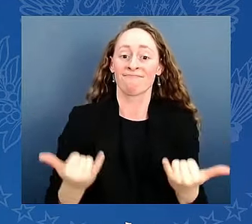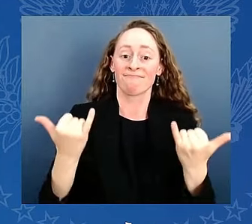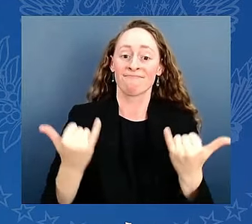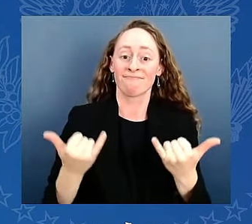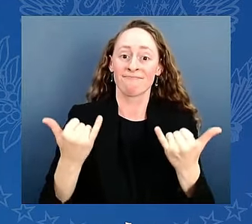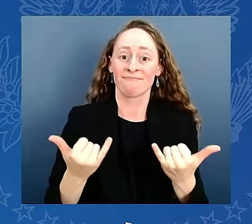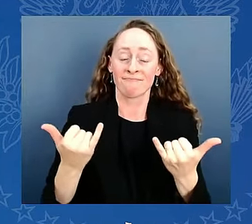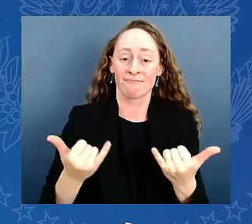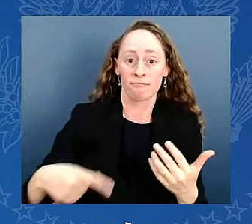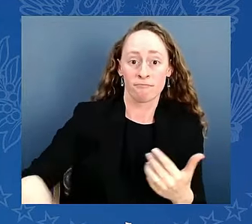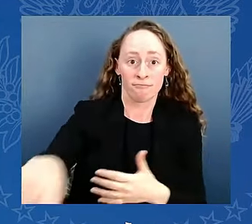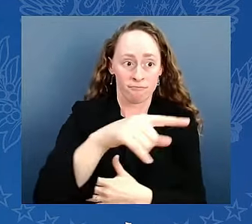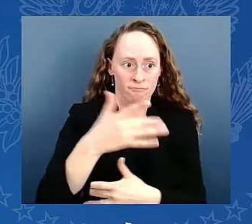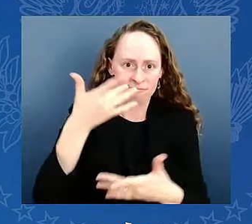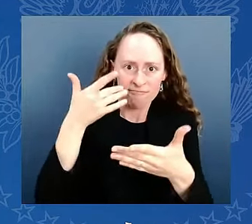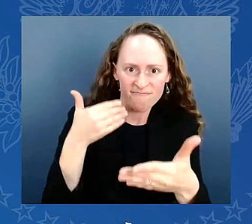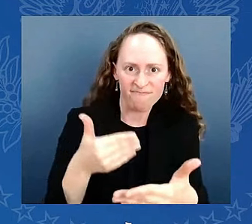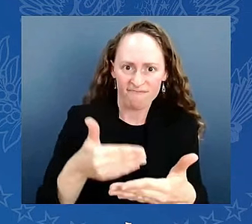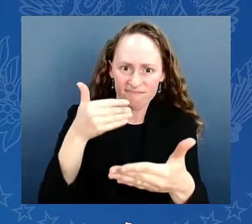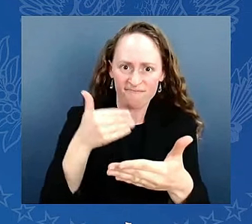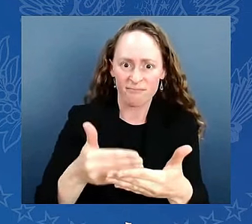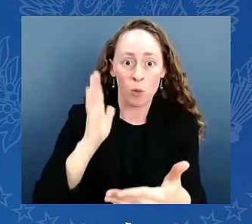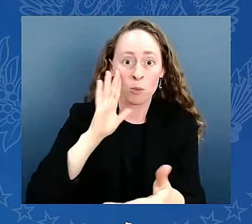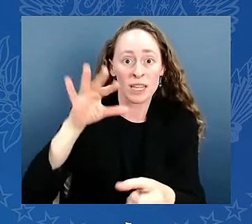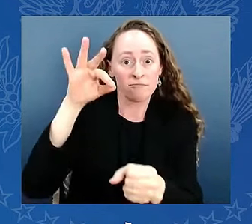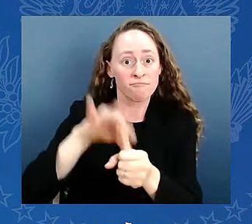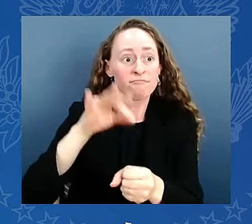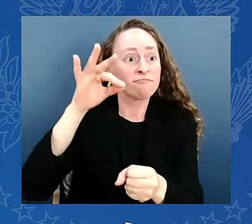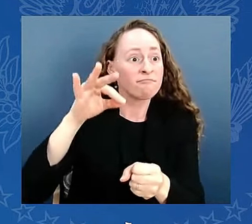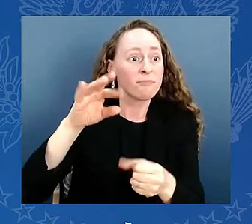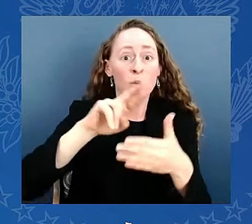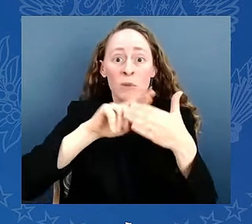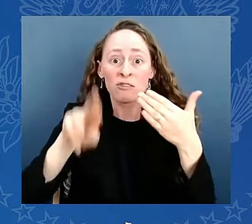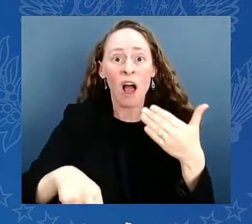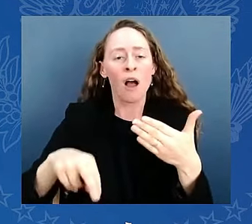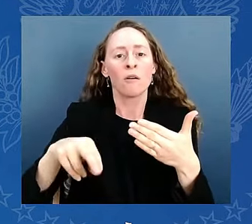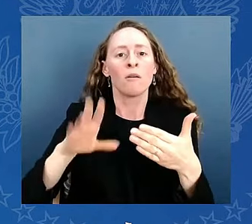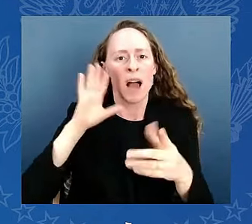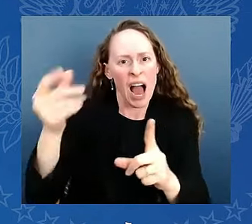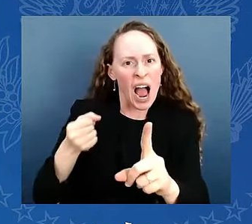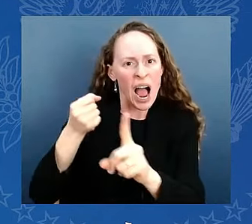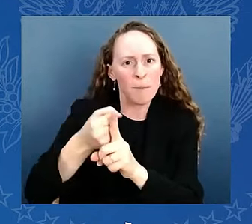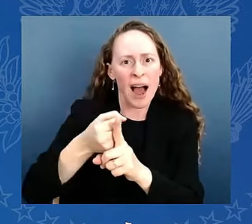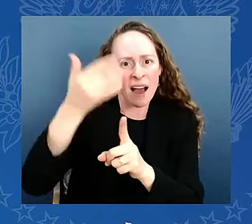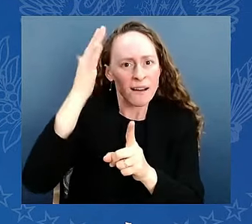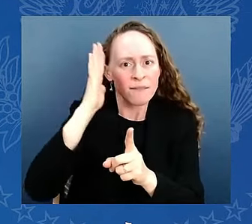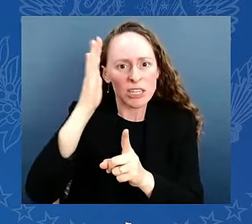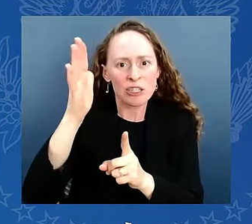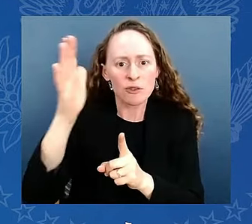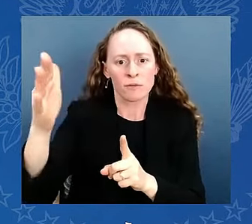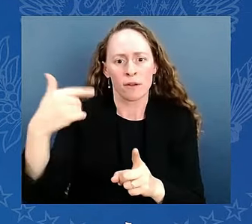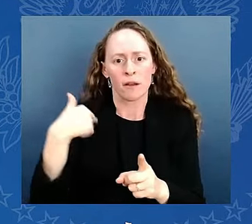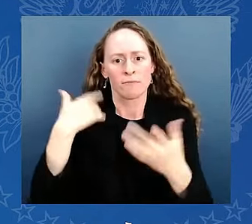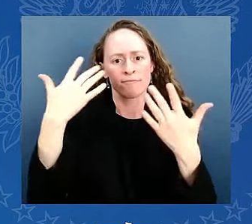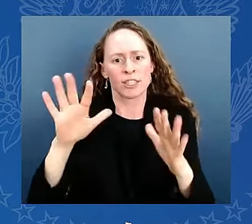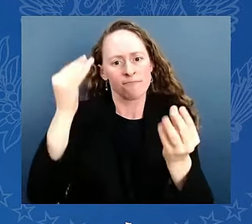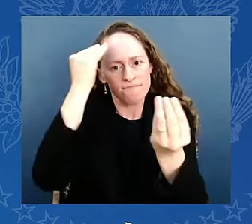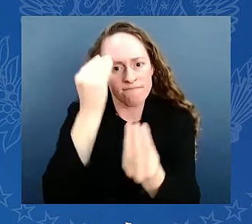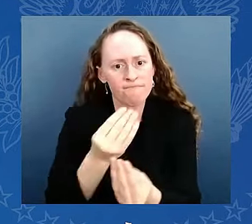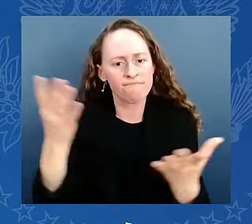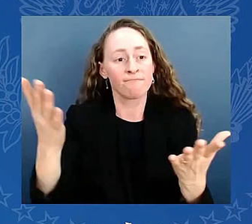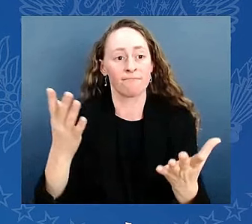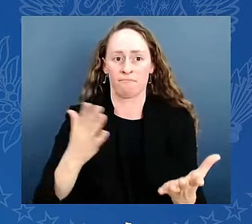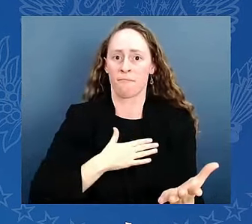I've made my views known. I would like to thank our great Vice President Kamala Harris. She's experienced,